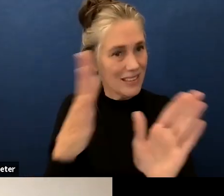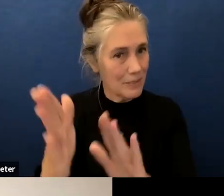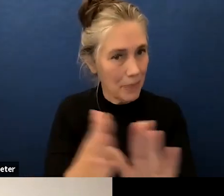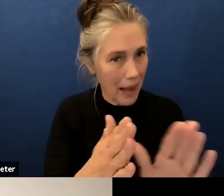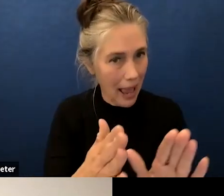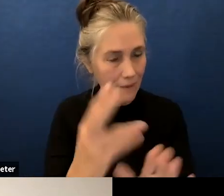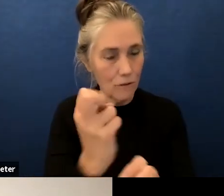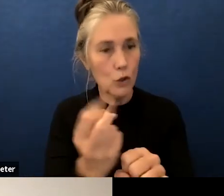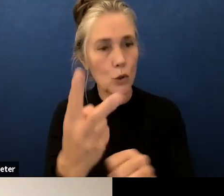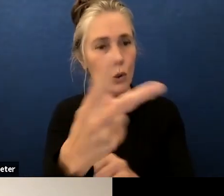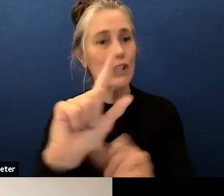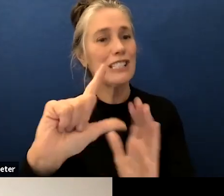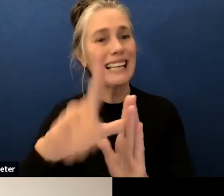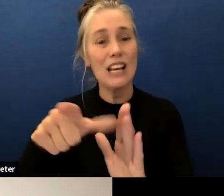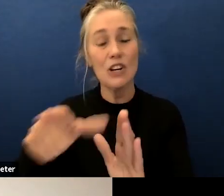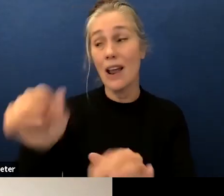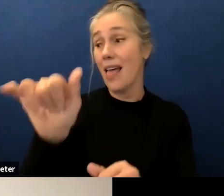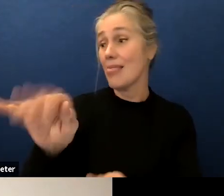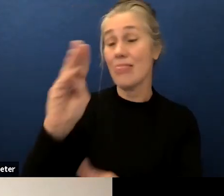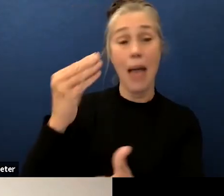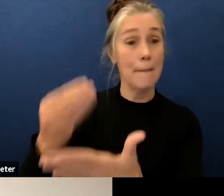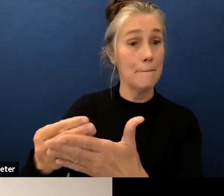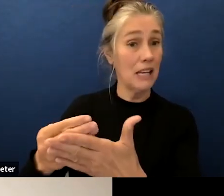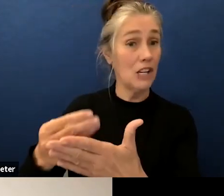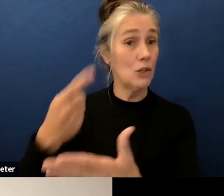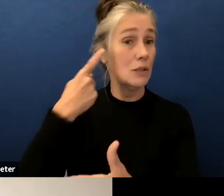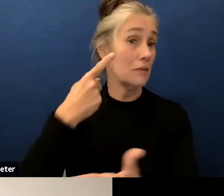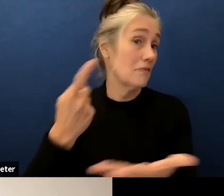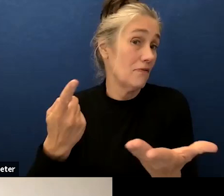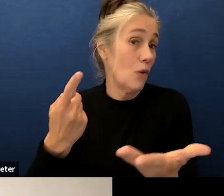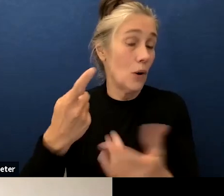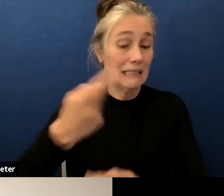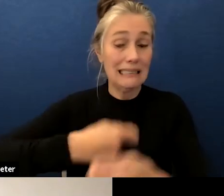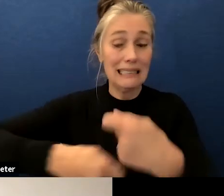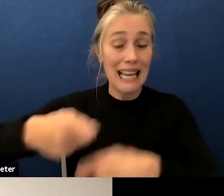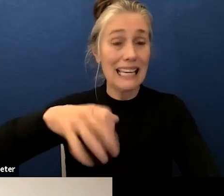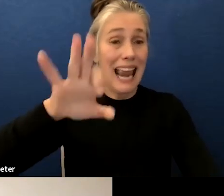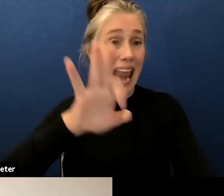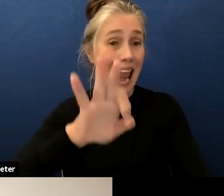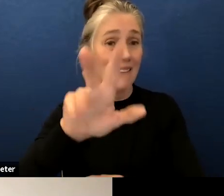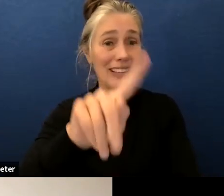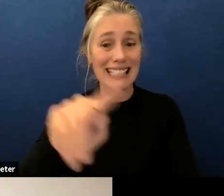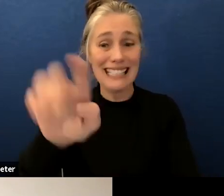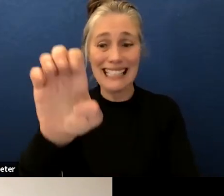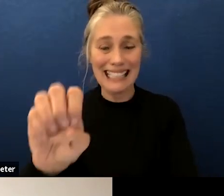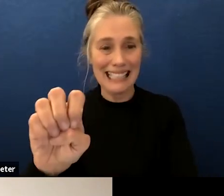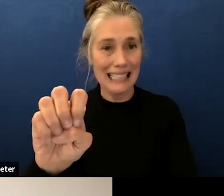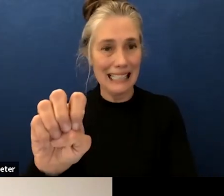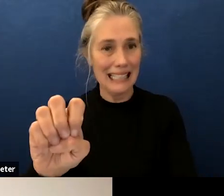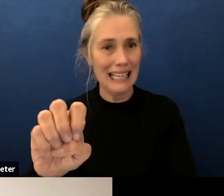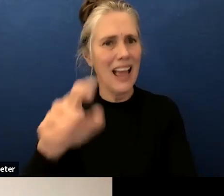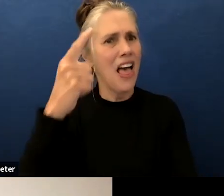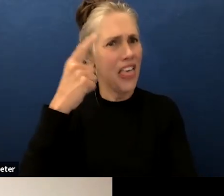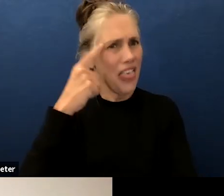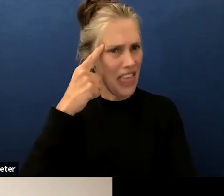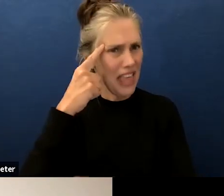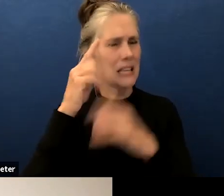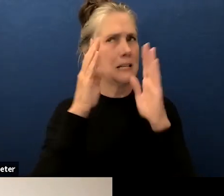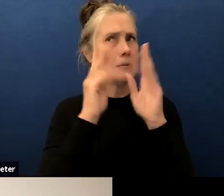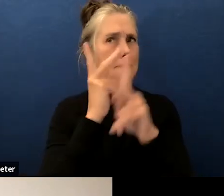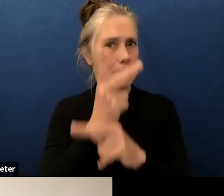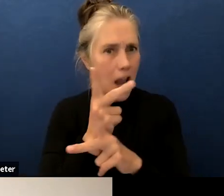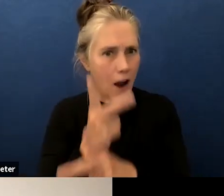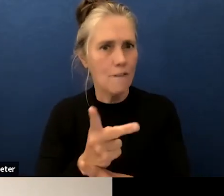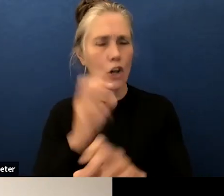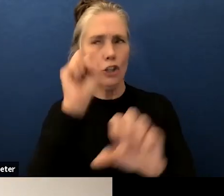that money instead for like ftes or something like that like thinking in a way that's very strategic with all of our funding